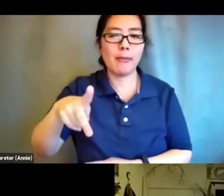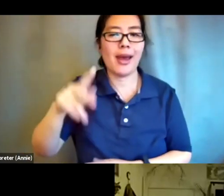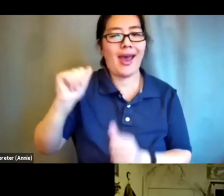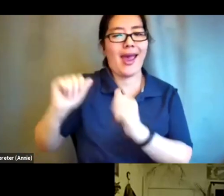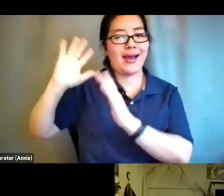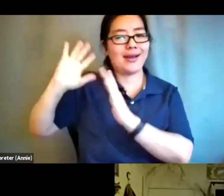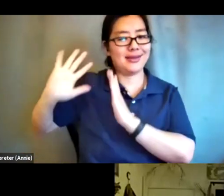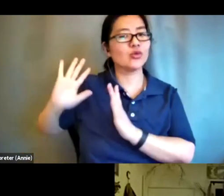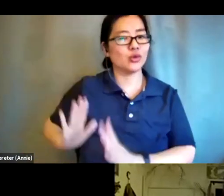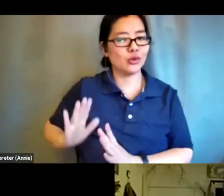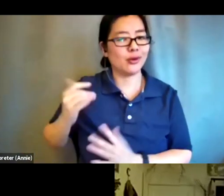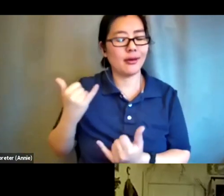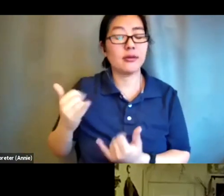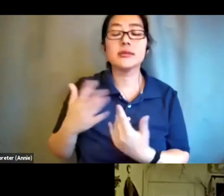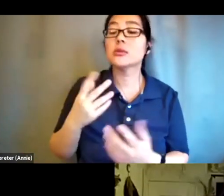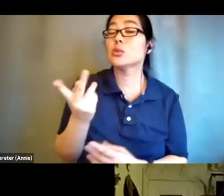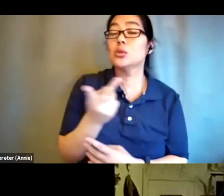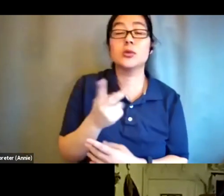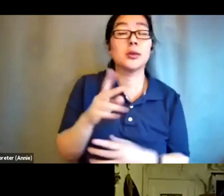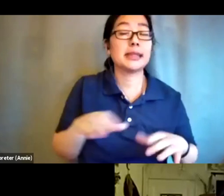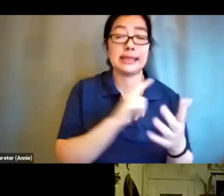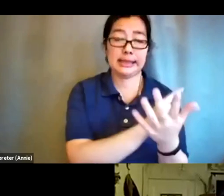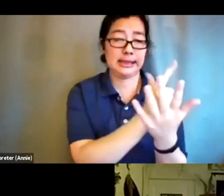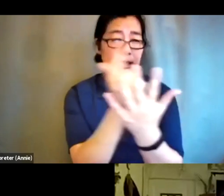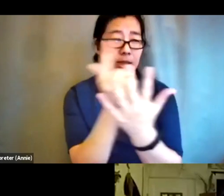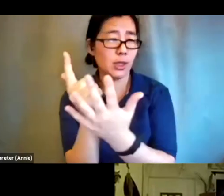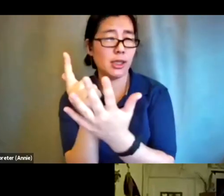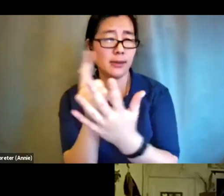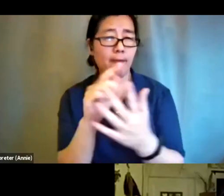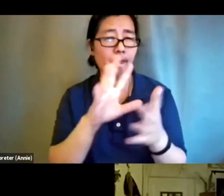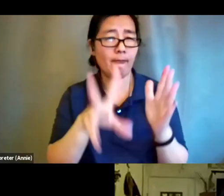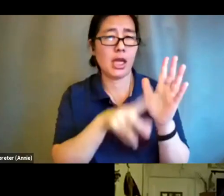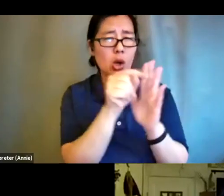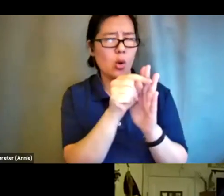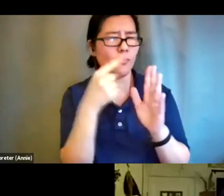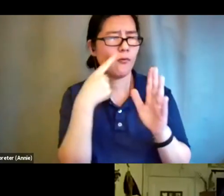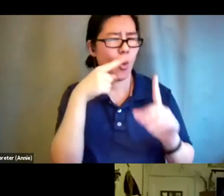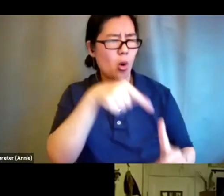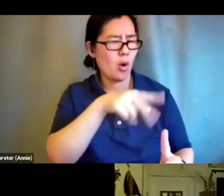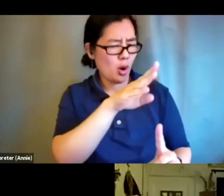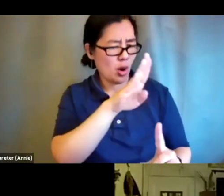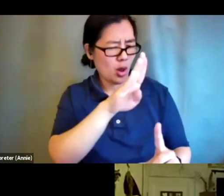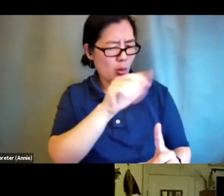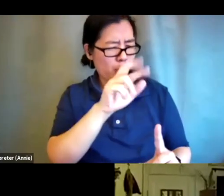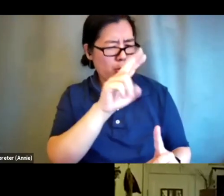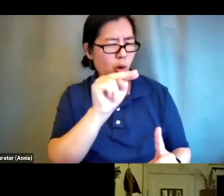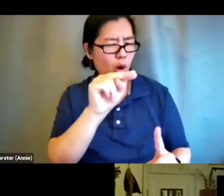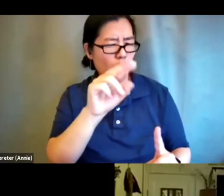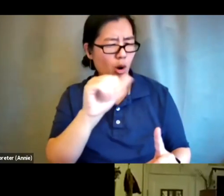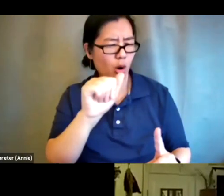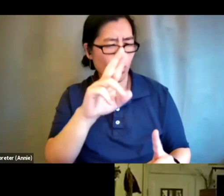series of videos for the barnard what's it called the barnard center for research on women